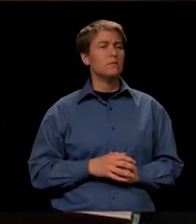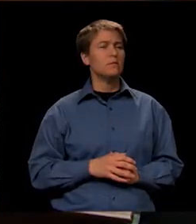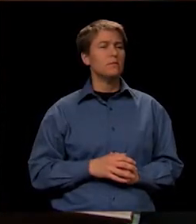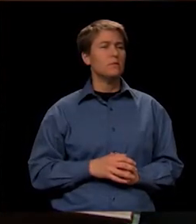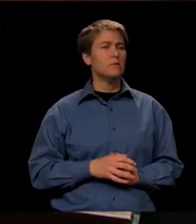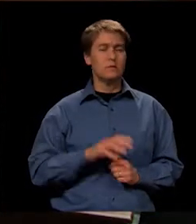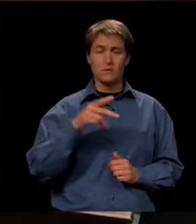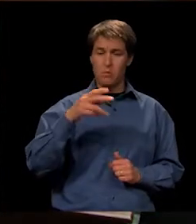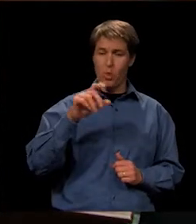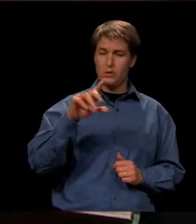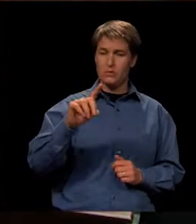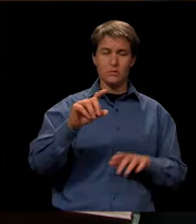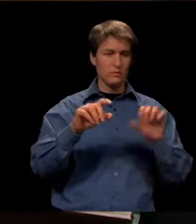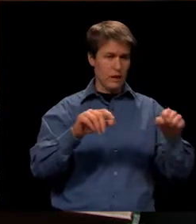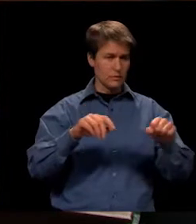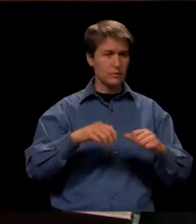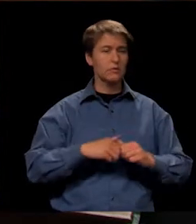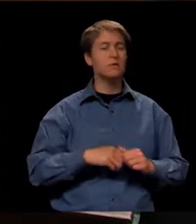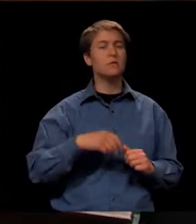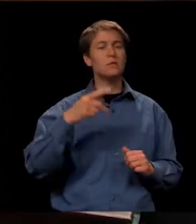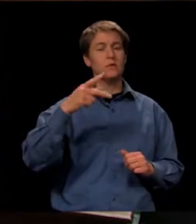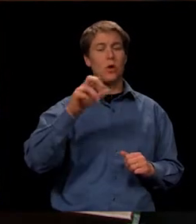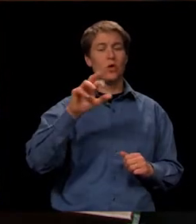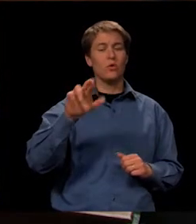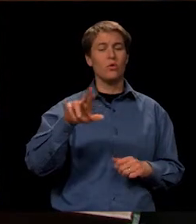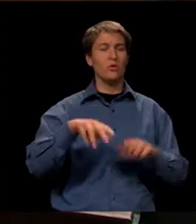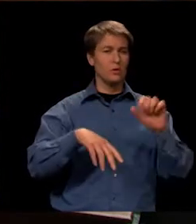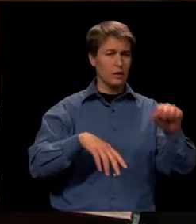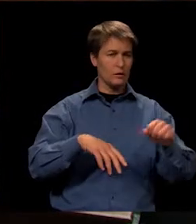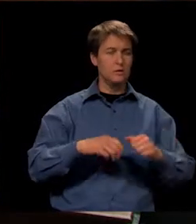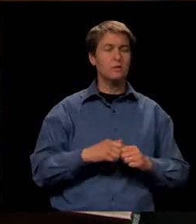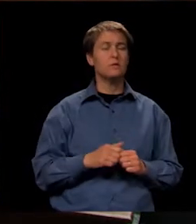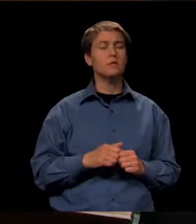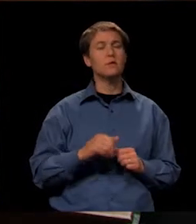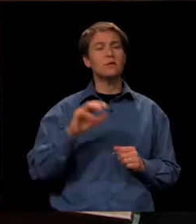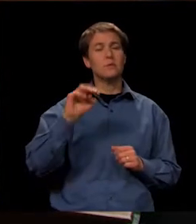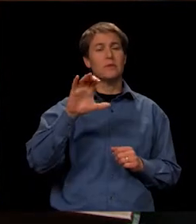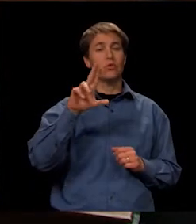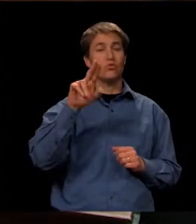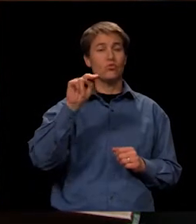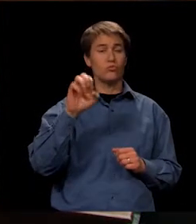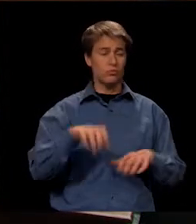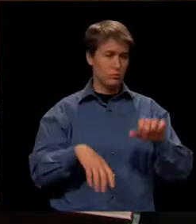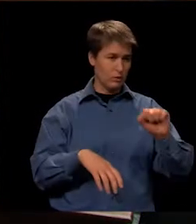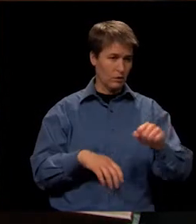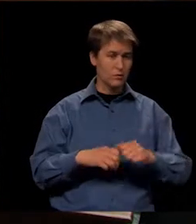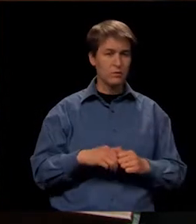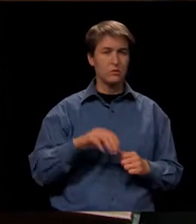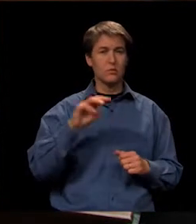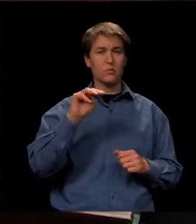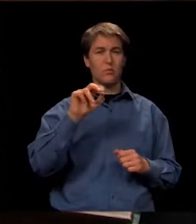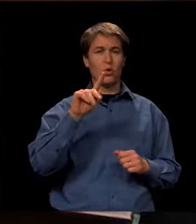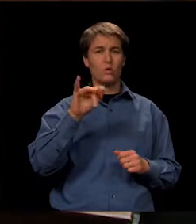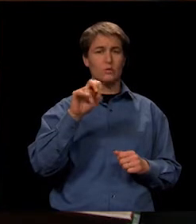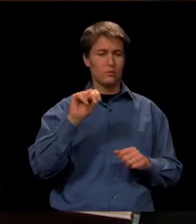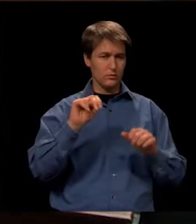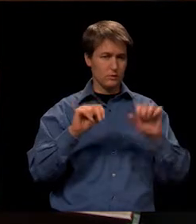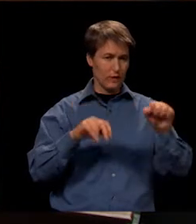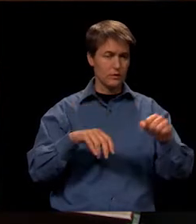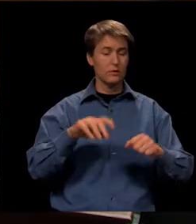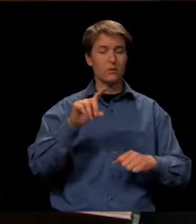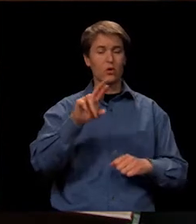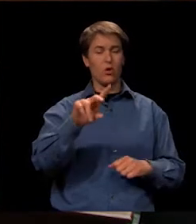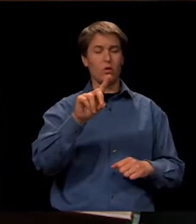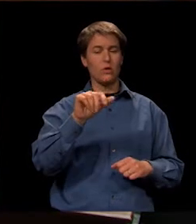Mr. Poland. Yes. Mr. Parker. Yes. Mr. McCune. Yes. Mrs. Martin. Yes. Dr.